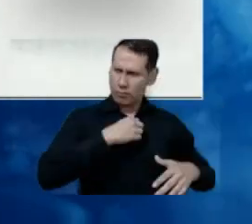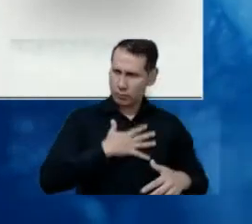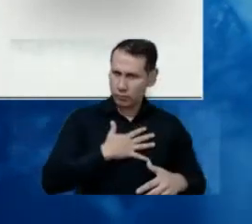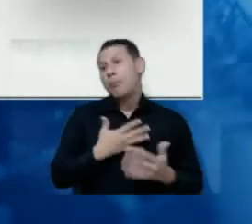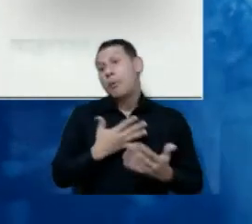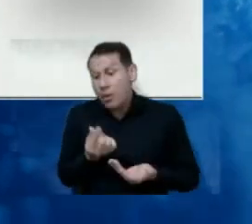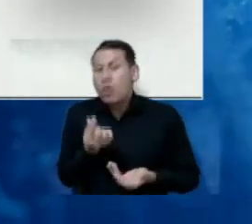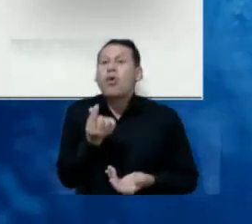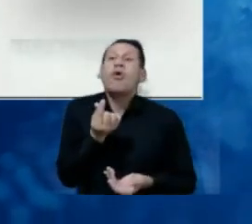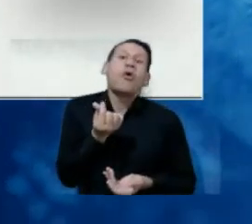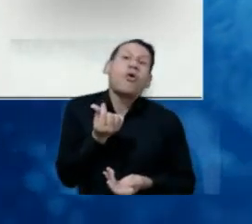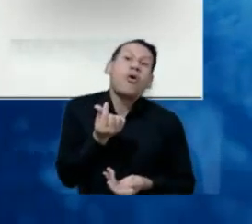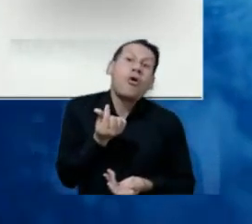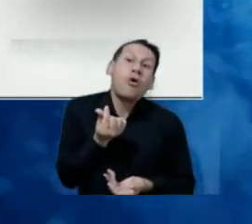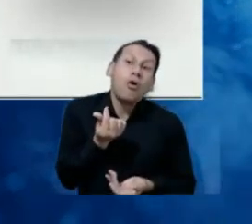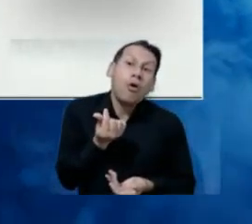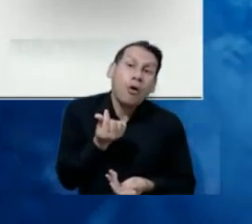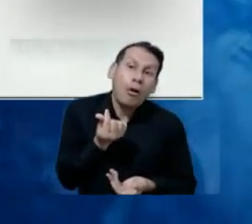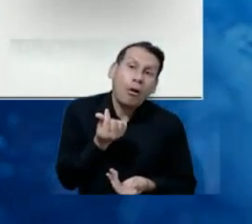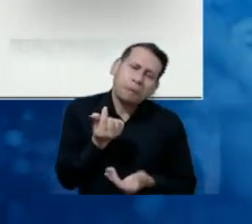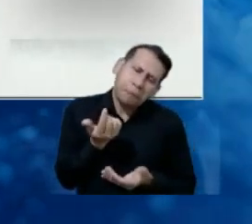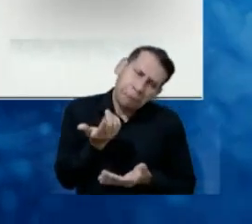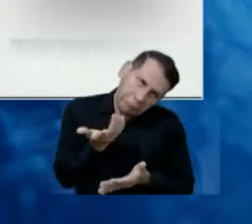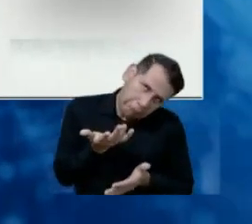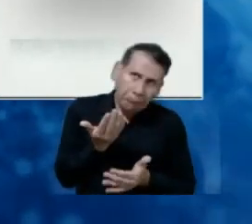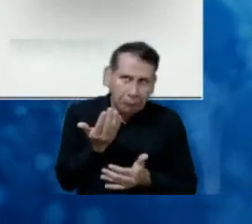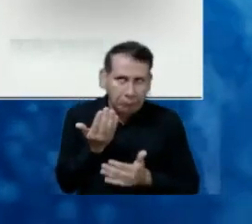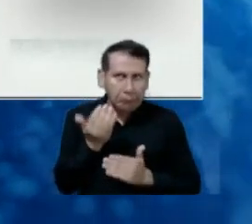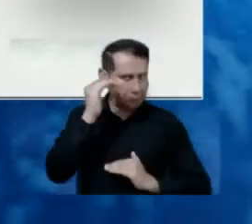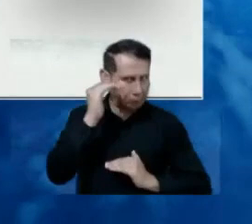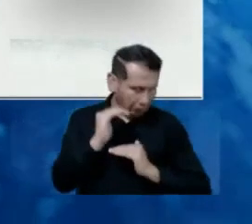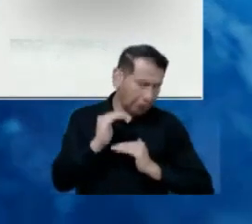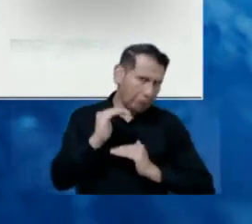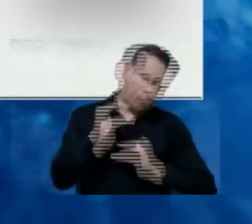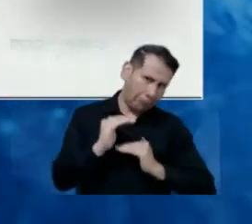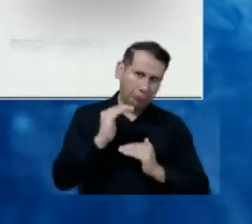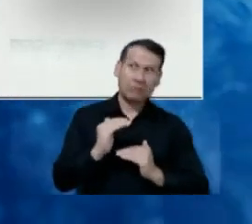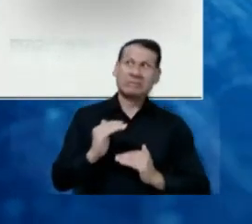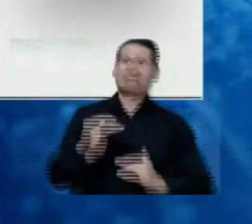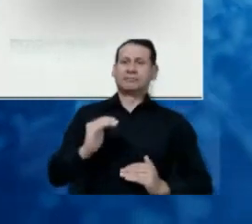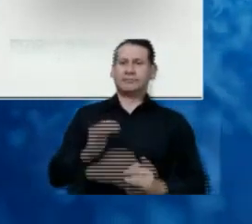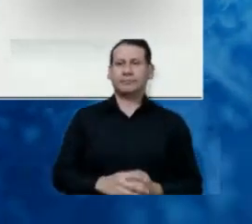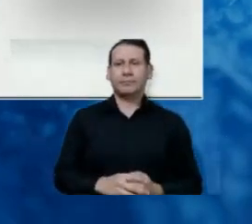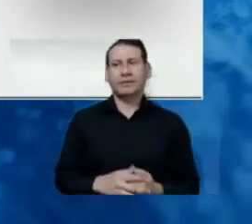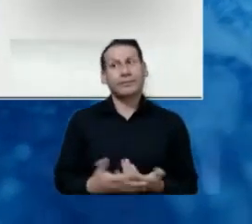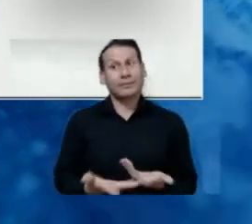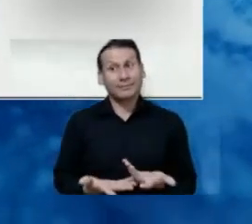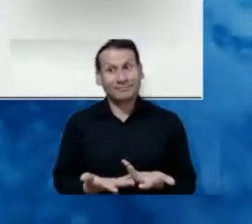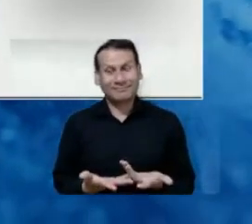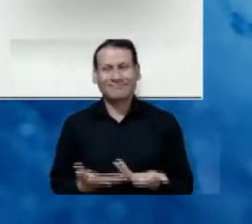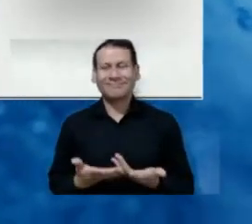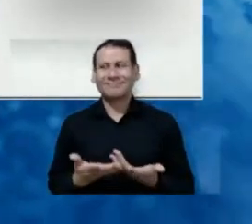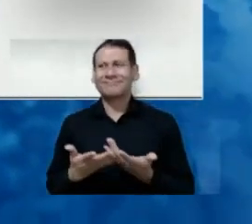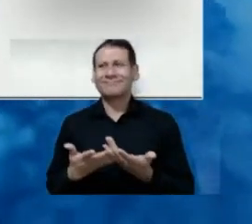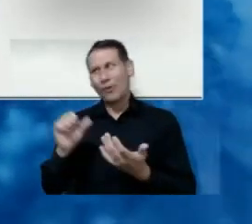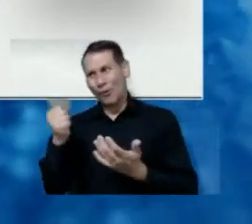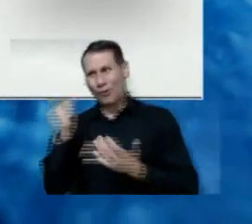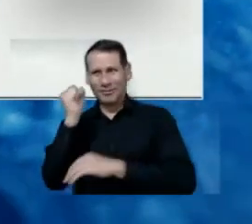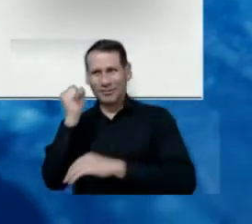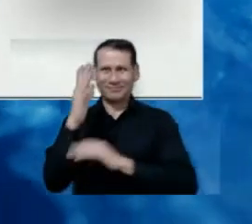as was mentioned with Rundle, and the high costs of the spectrum,